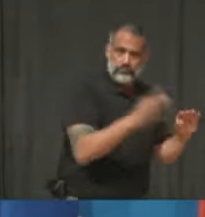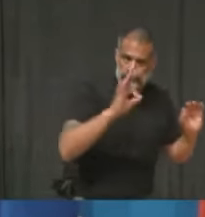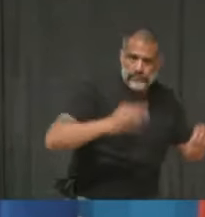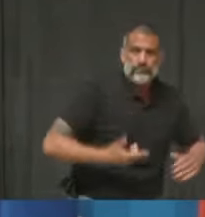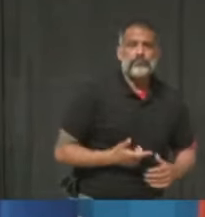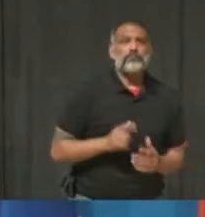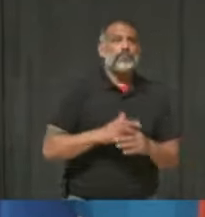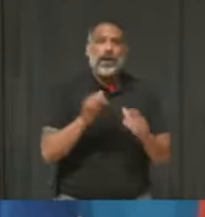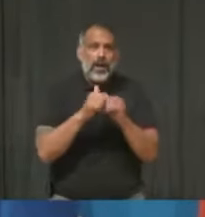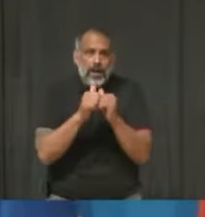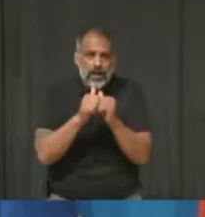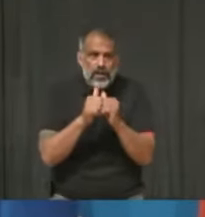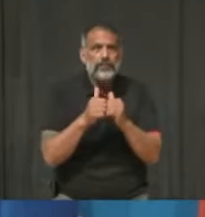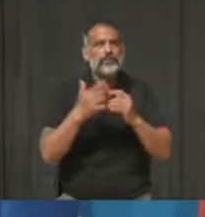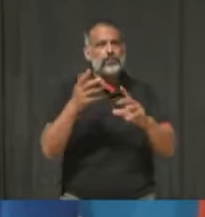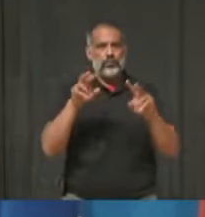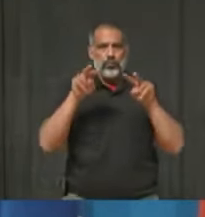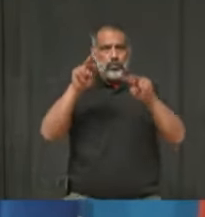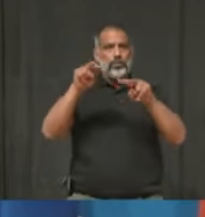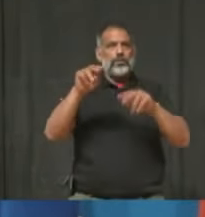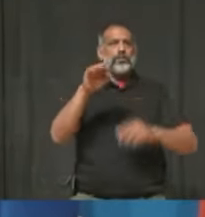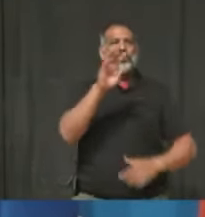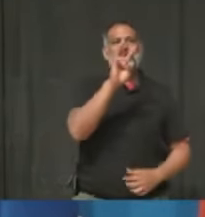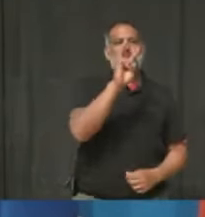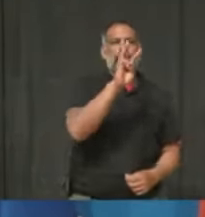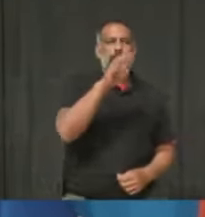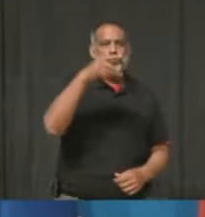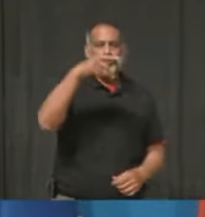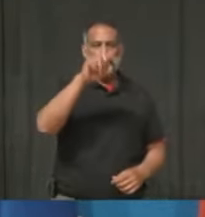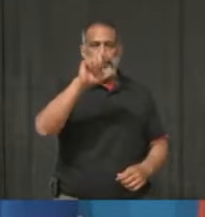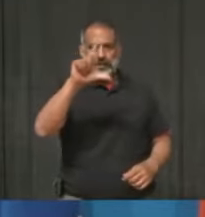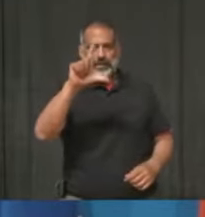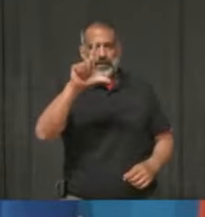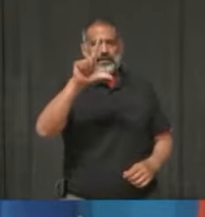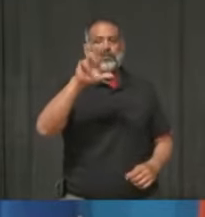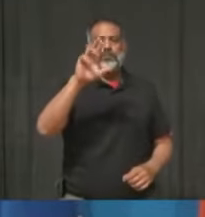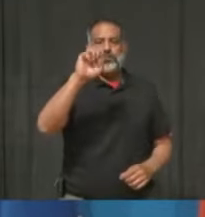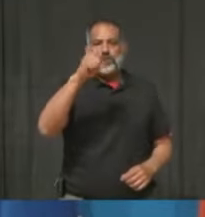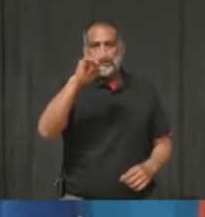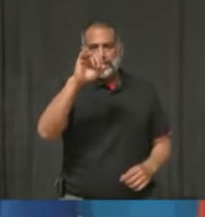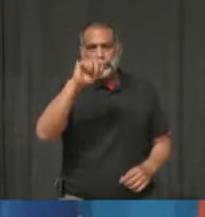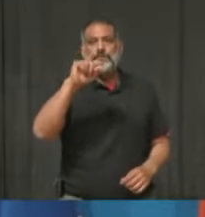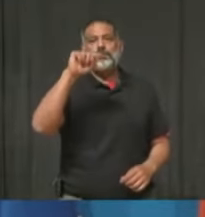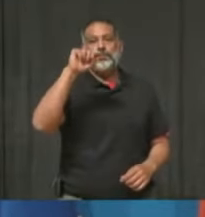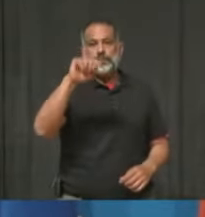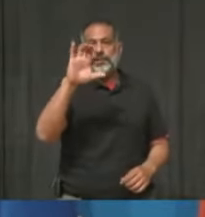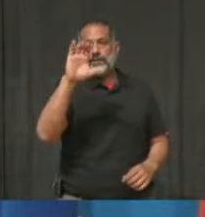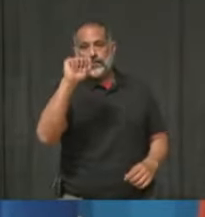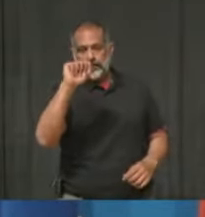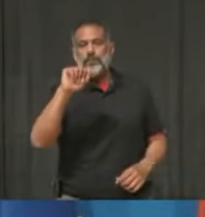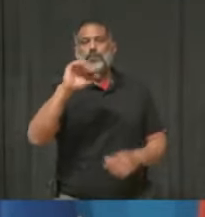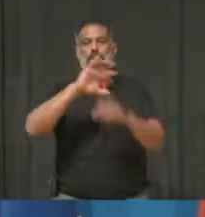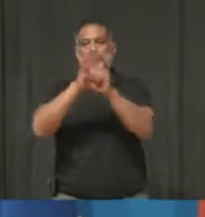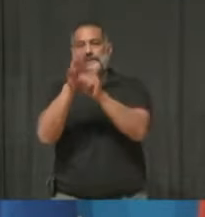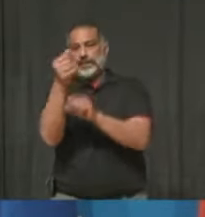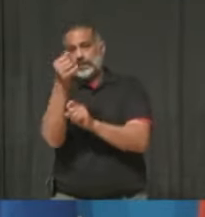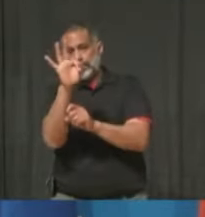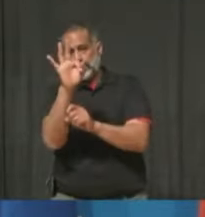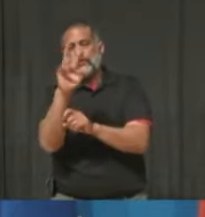is by visiting peelregion.ca forward slash COVID-19 vaccine.